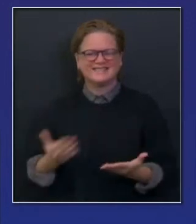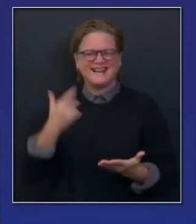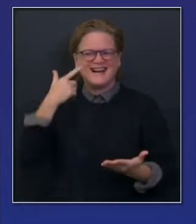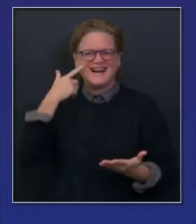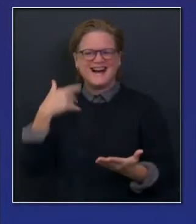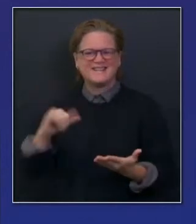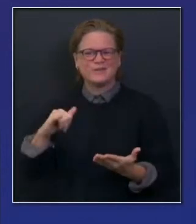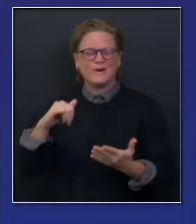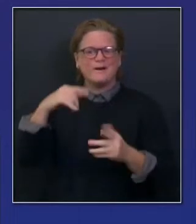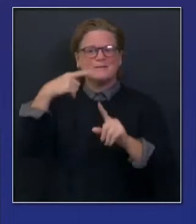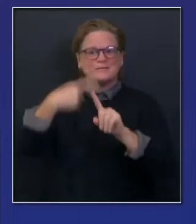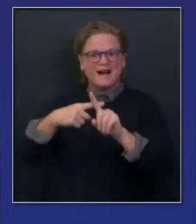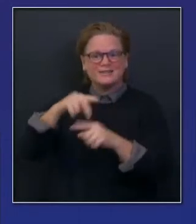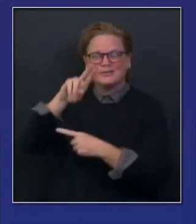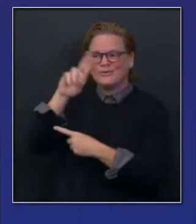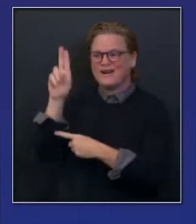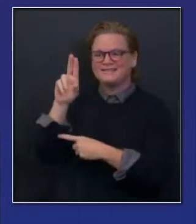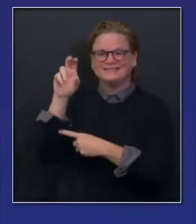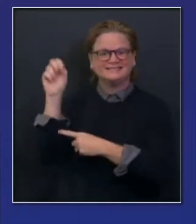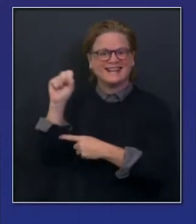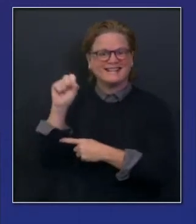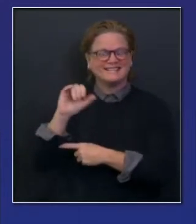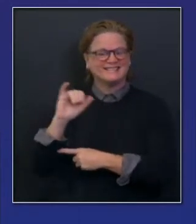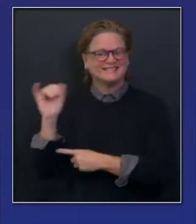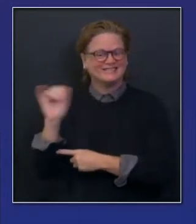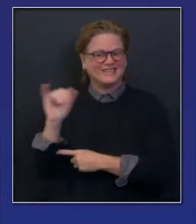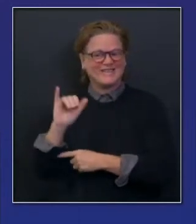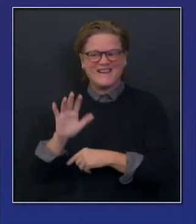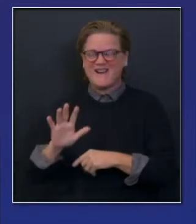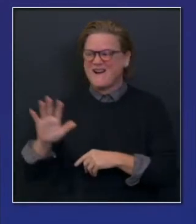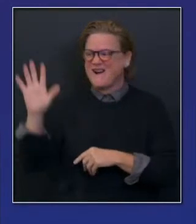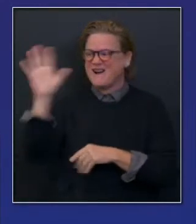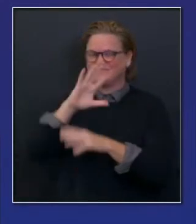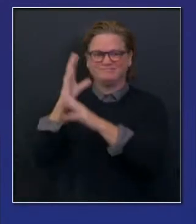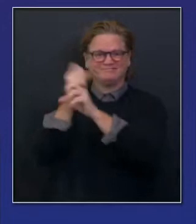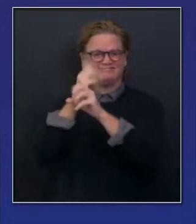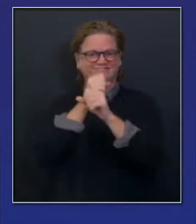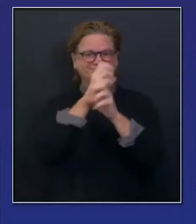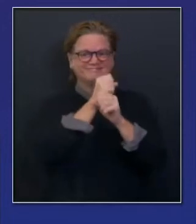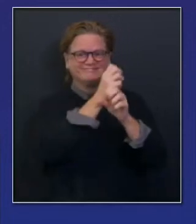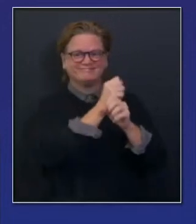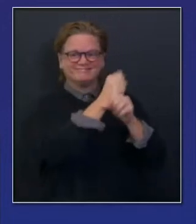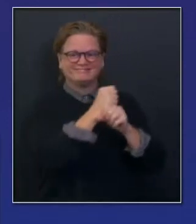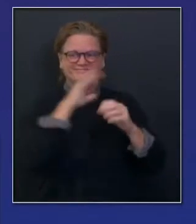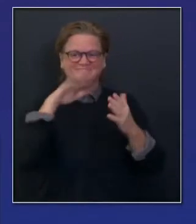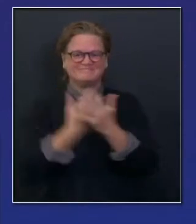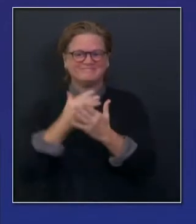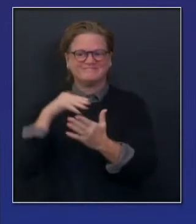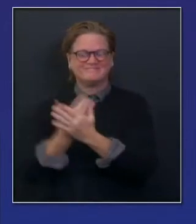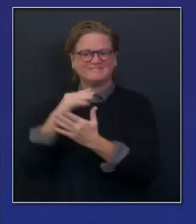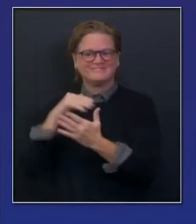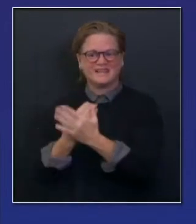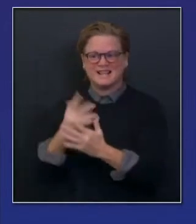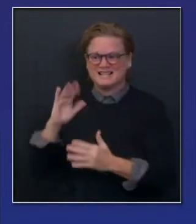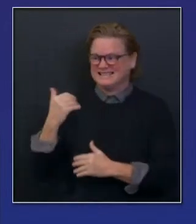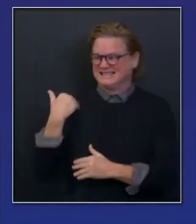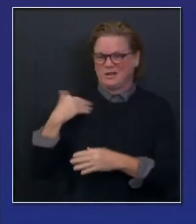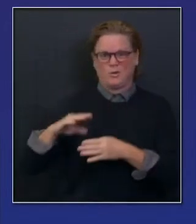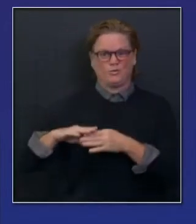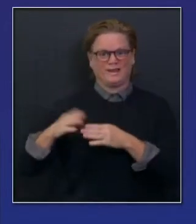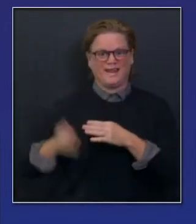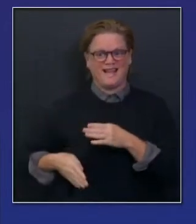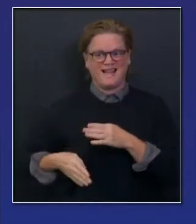America. Just yesterday we received word, or rather we received word this weekend from our Western State